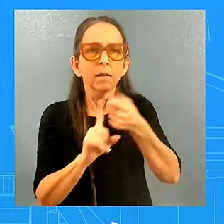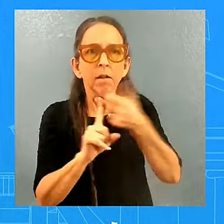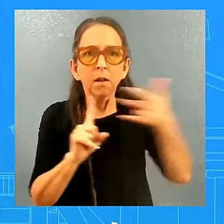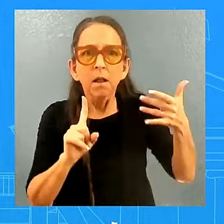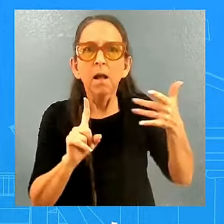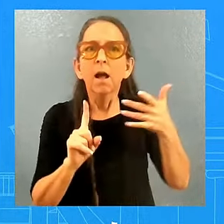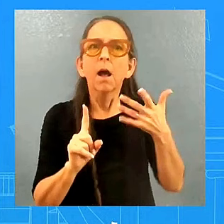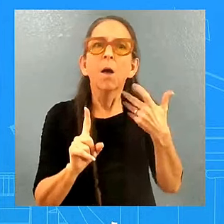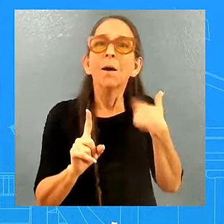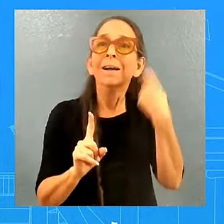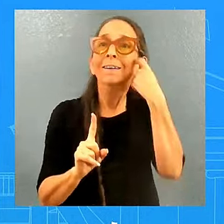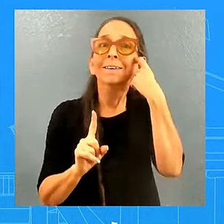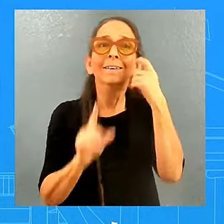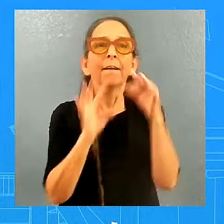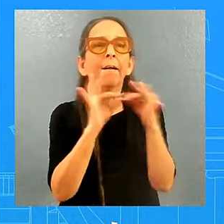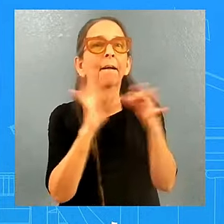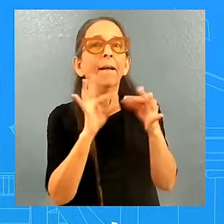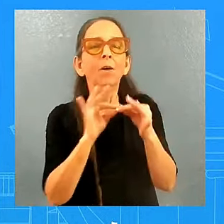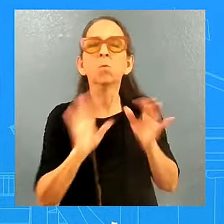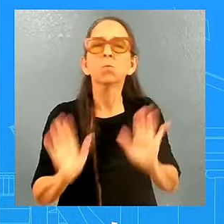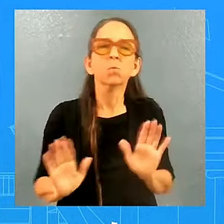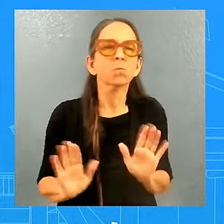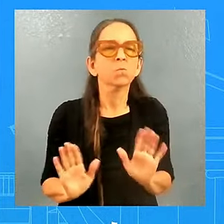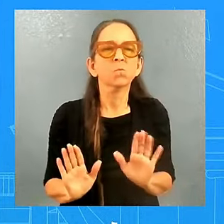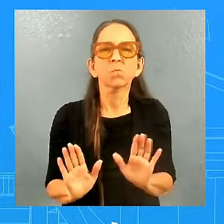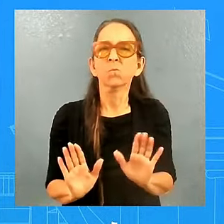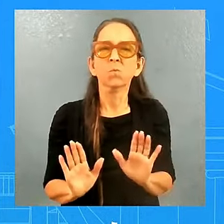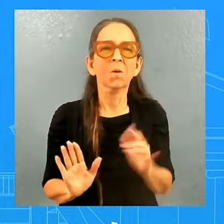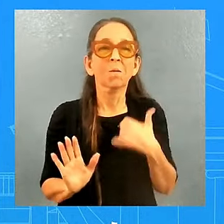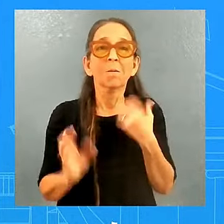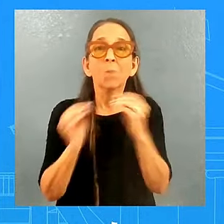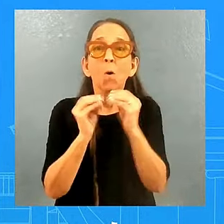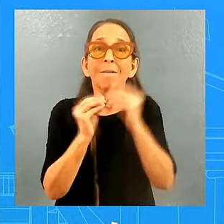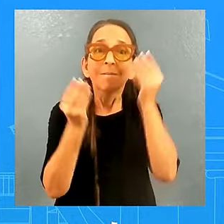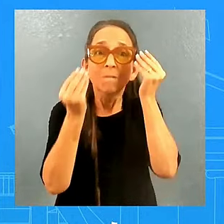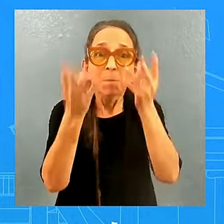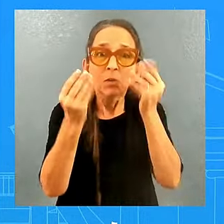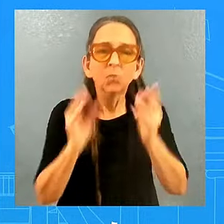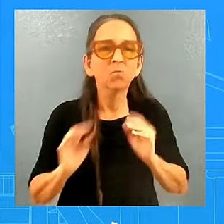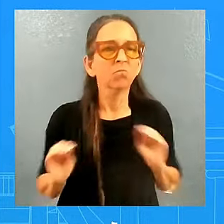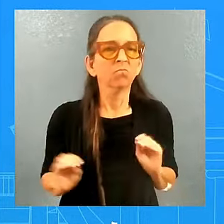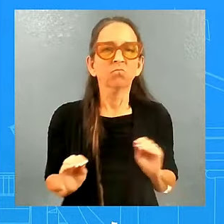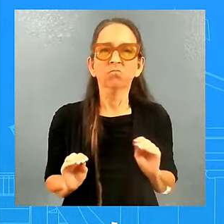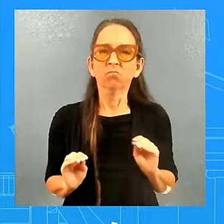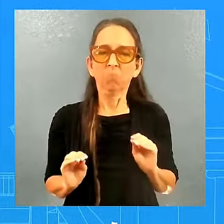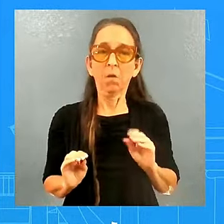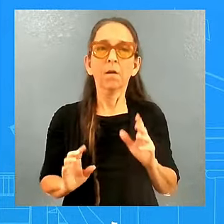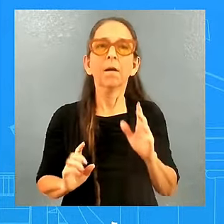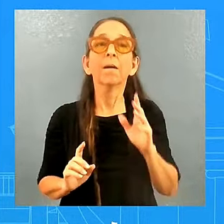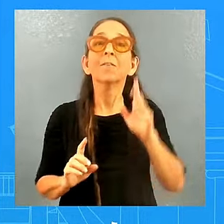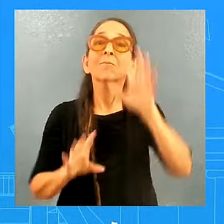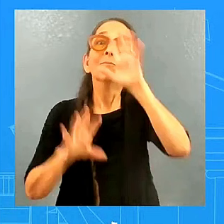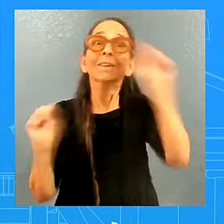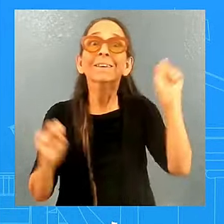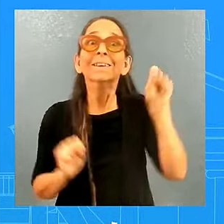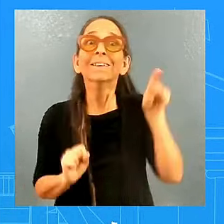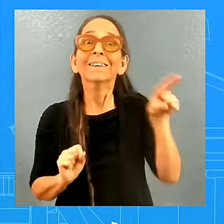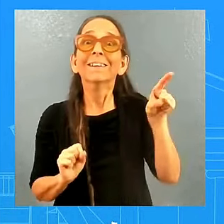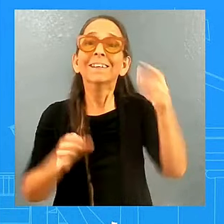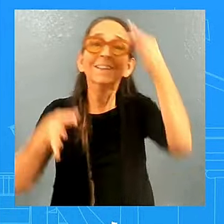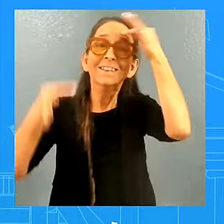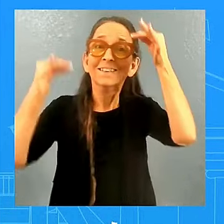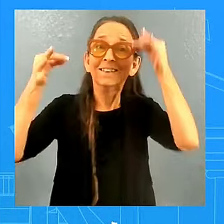don't have any information on that. What I can say is what the president decided to do, what the president